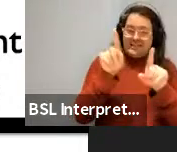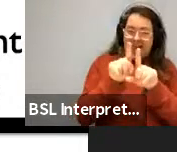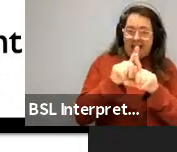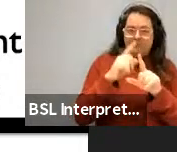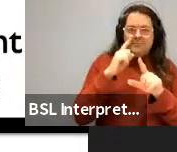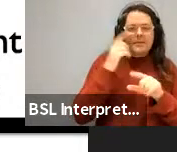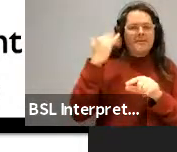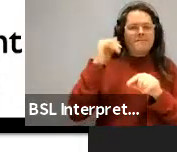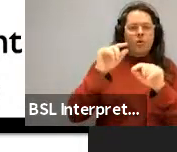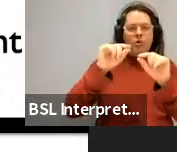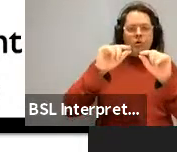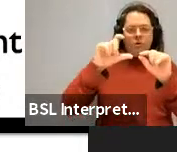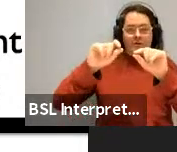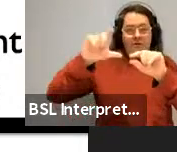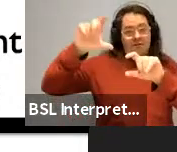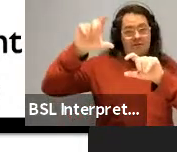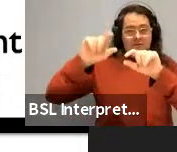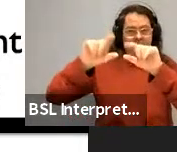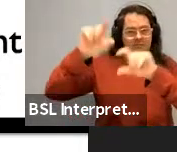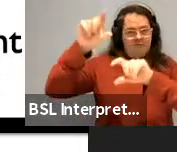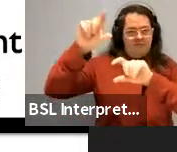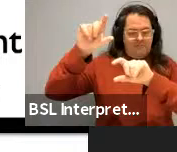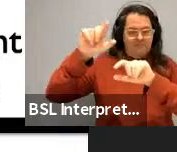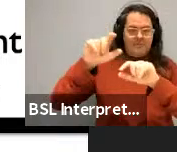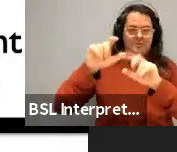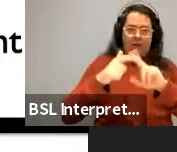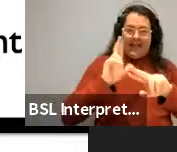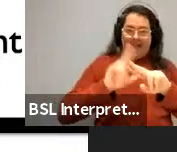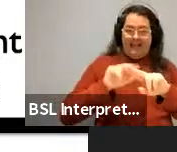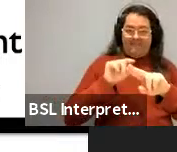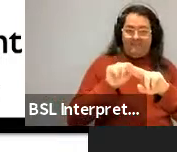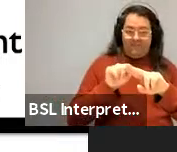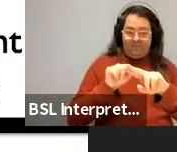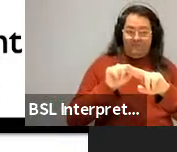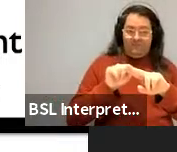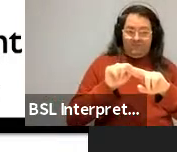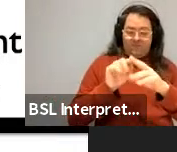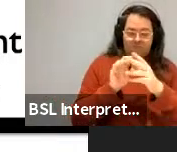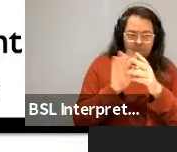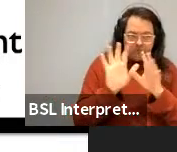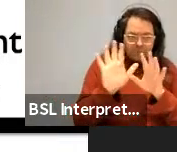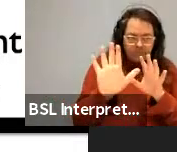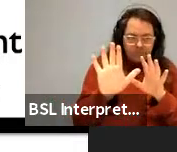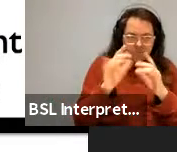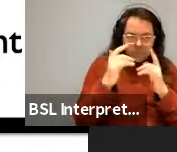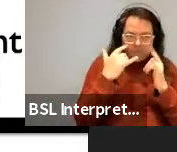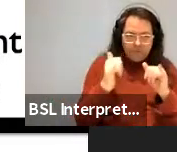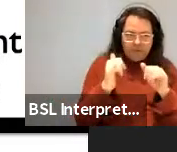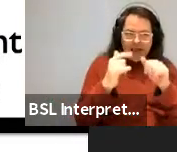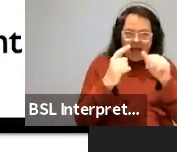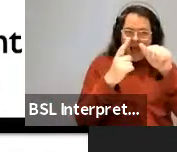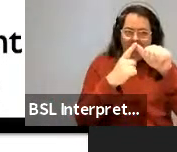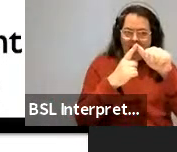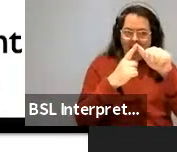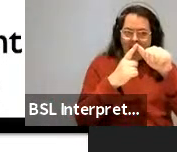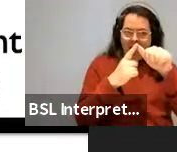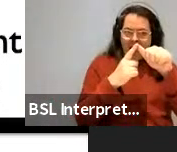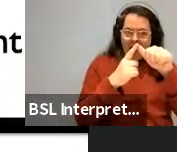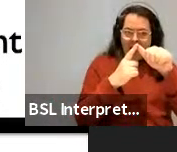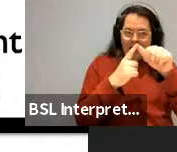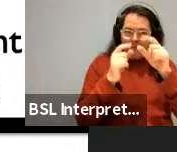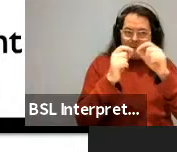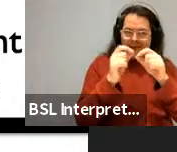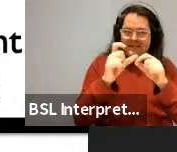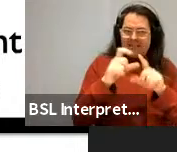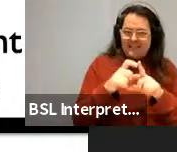seen otherwise extraction in these if cases. So it's, um, here's the extract, which concert would Paul worry if